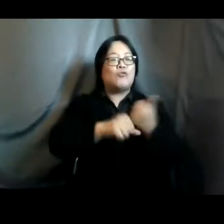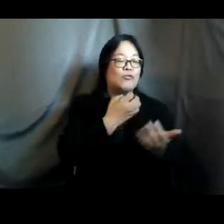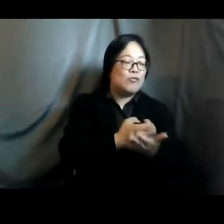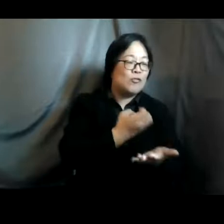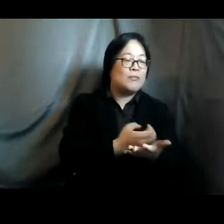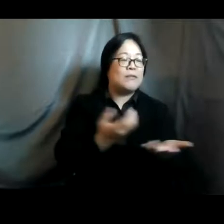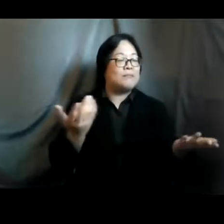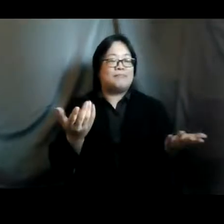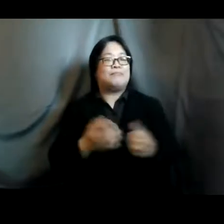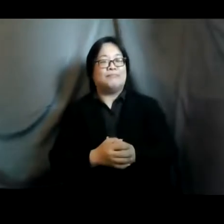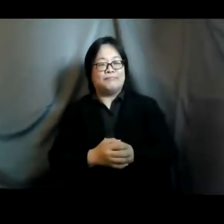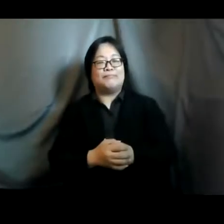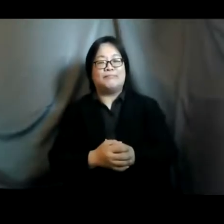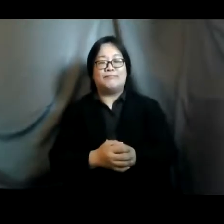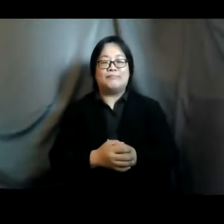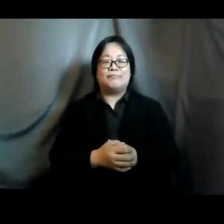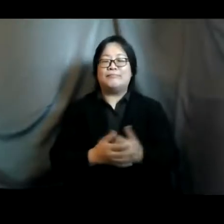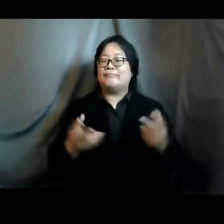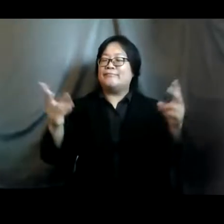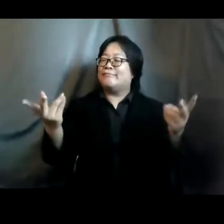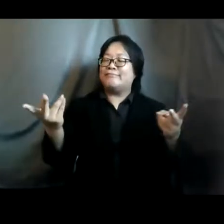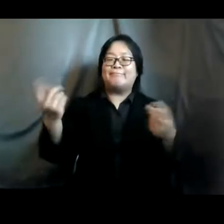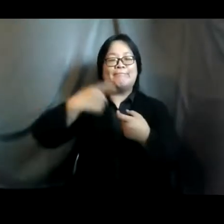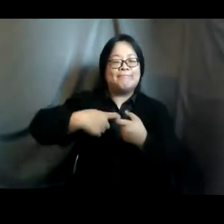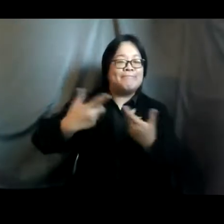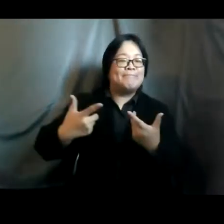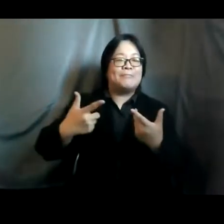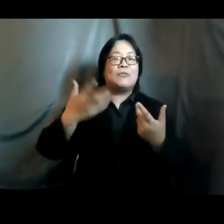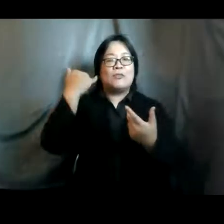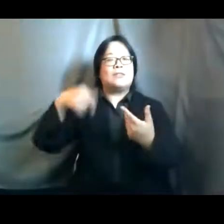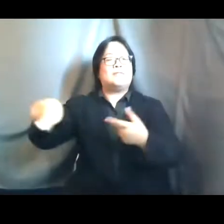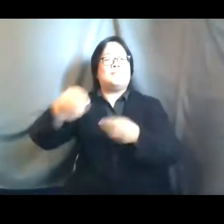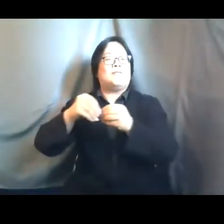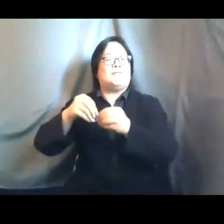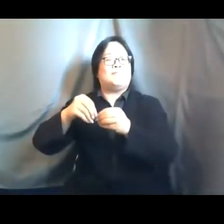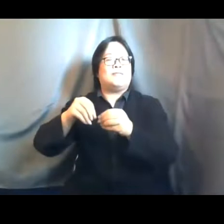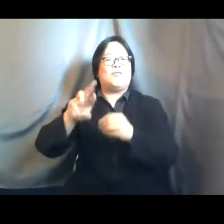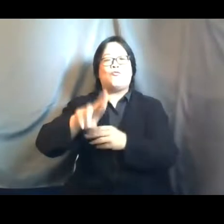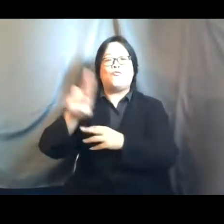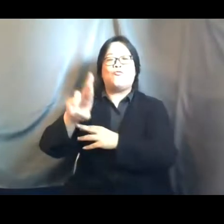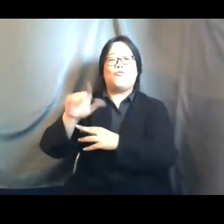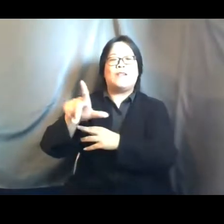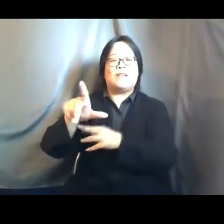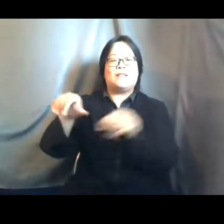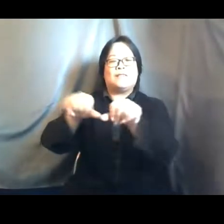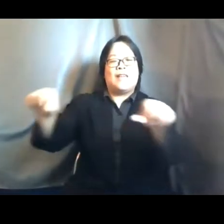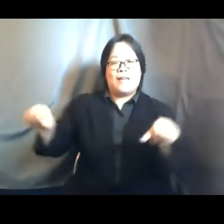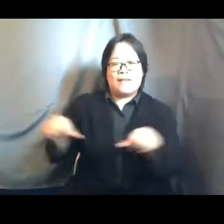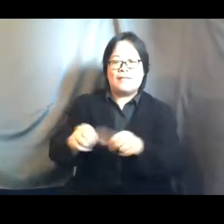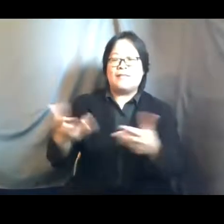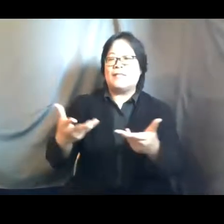you talked about uh before because they live in rural areas or they belong to a social uh lower social